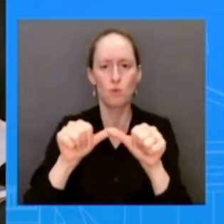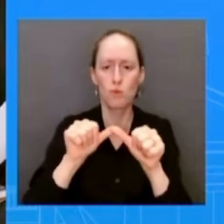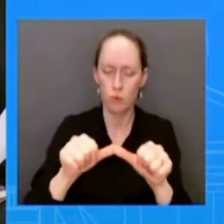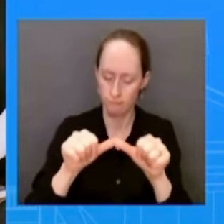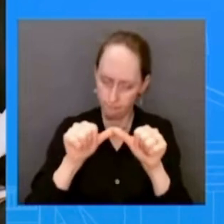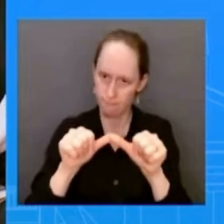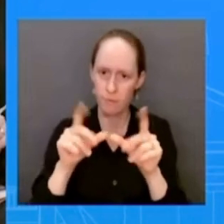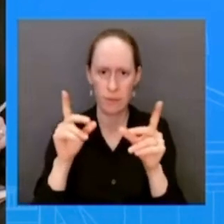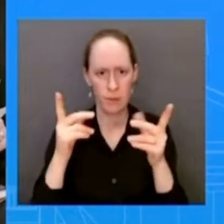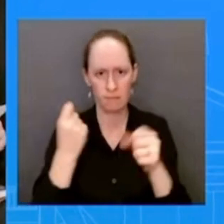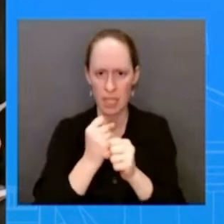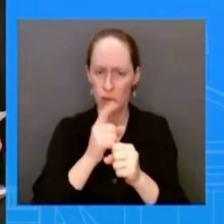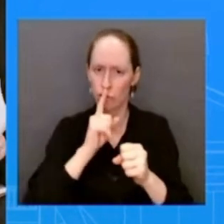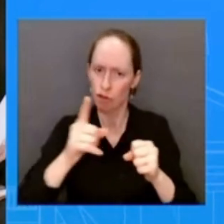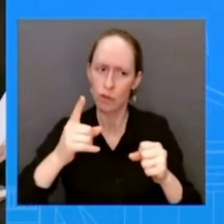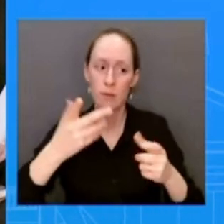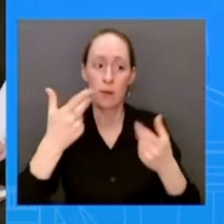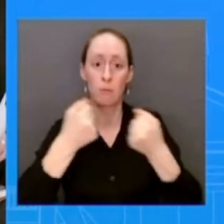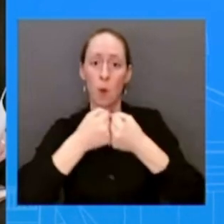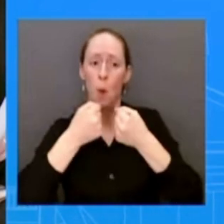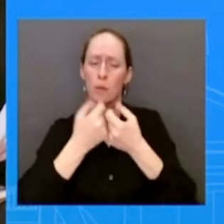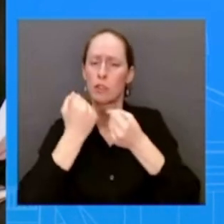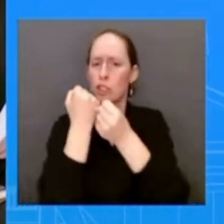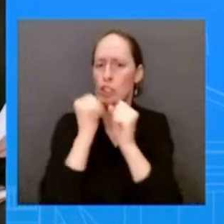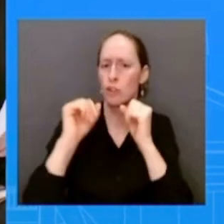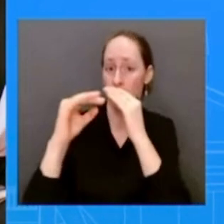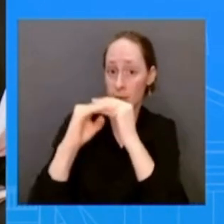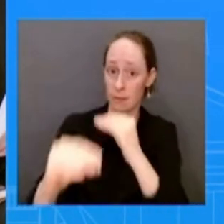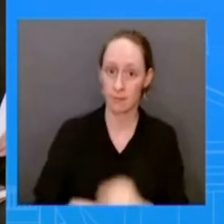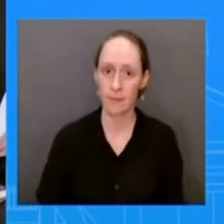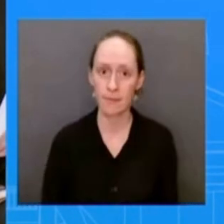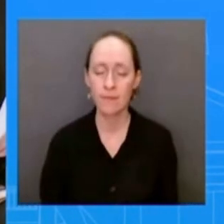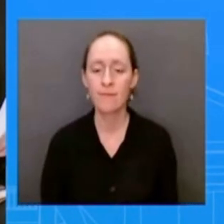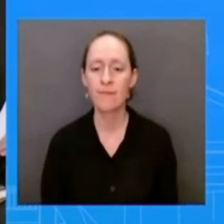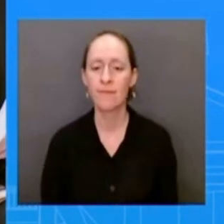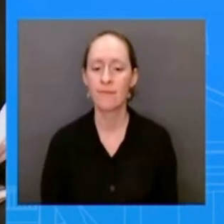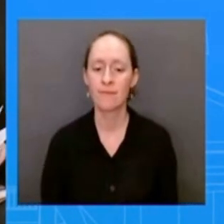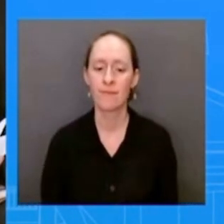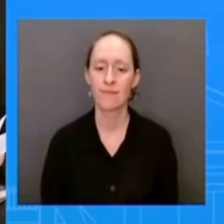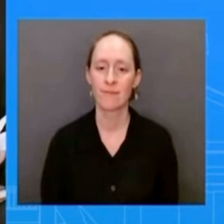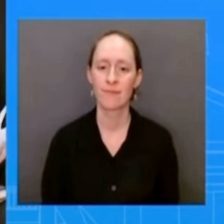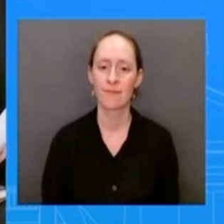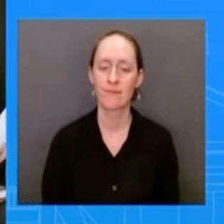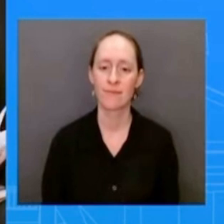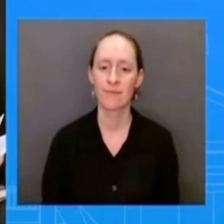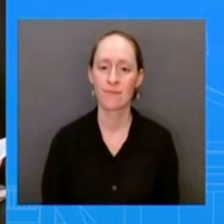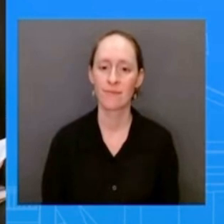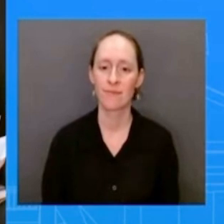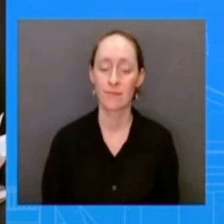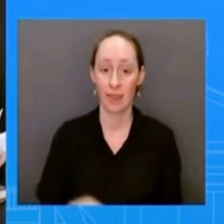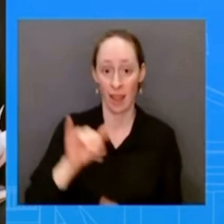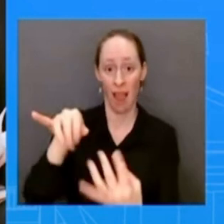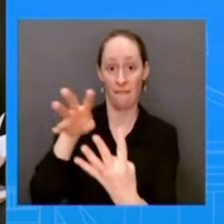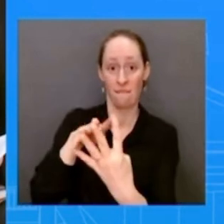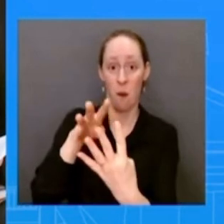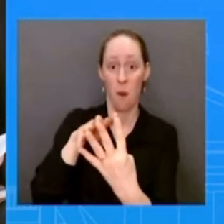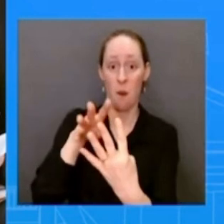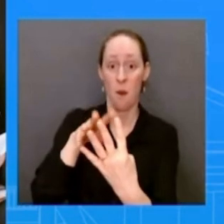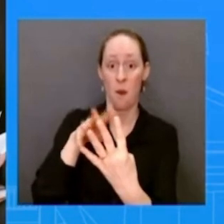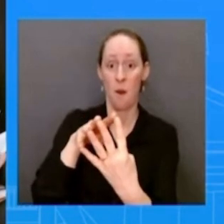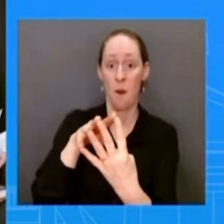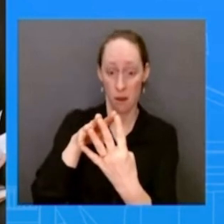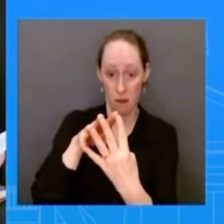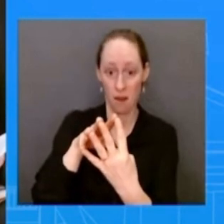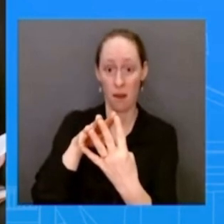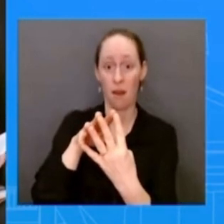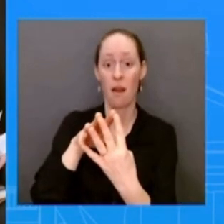reportedly going across the border to mexico for medical care there are a lot of americans who cross the southern border for medical care